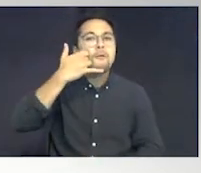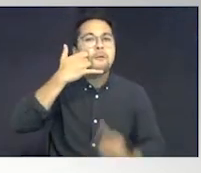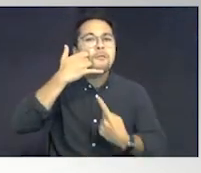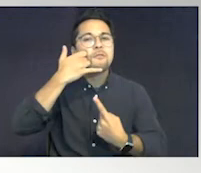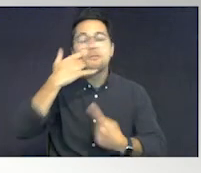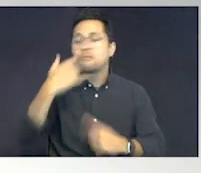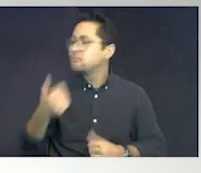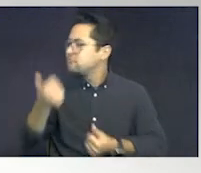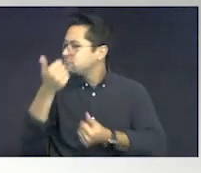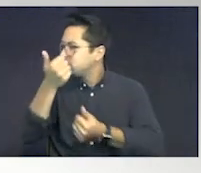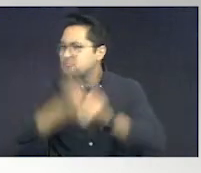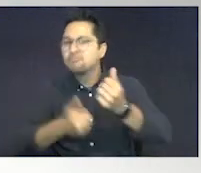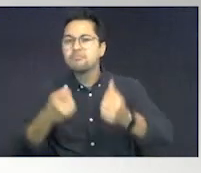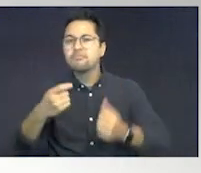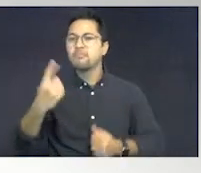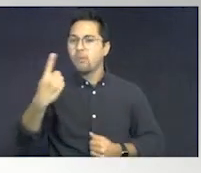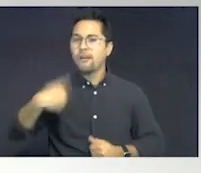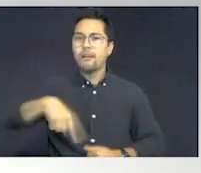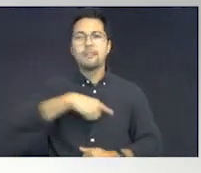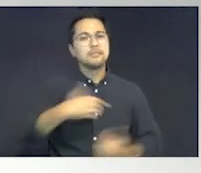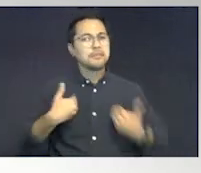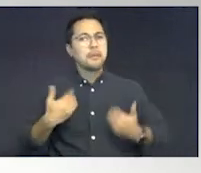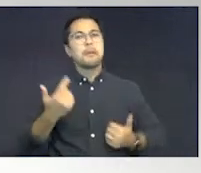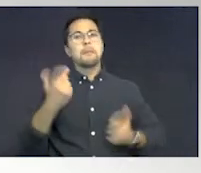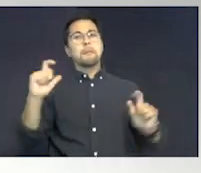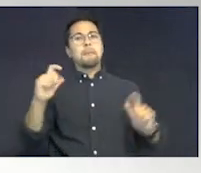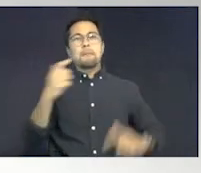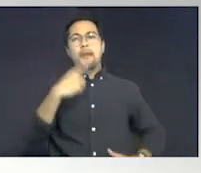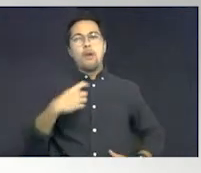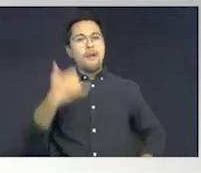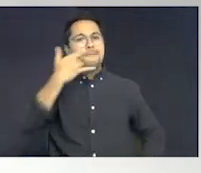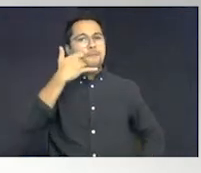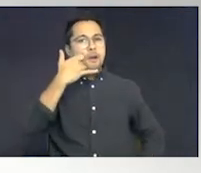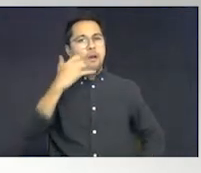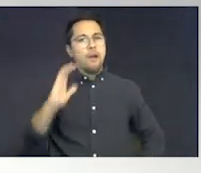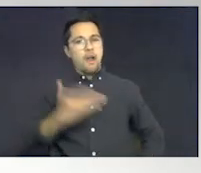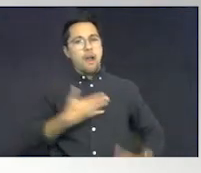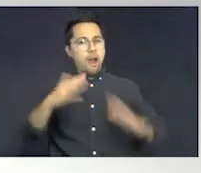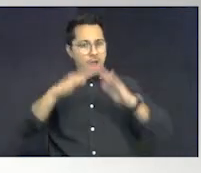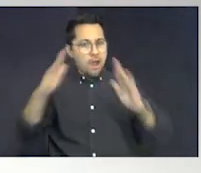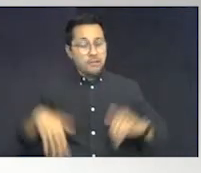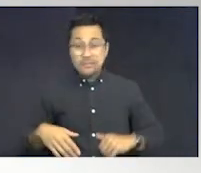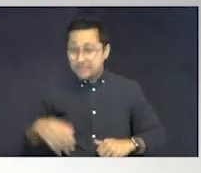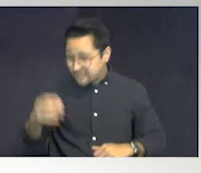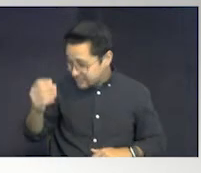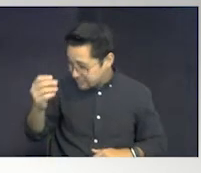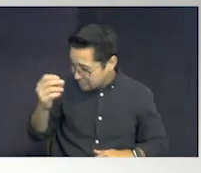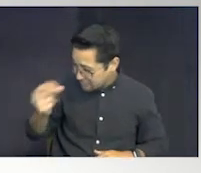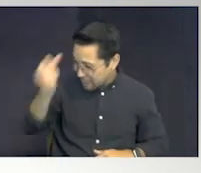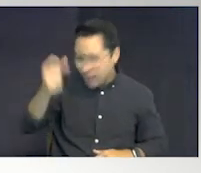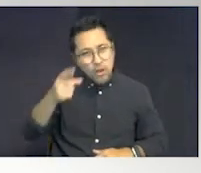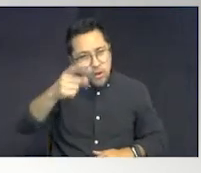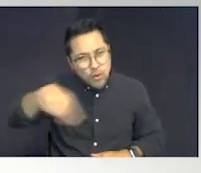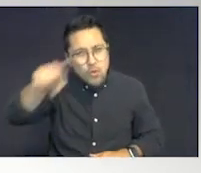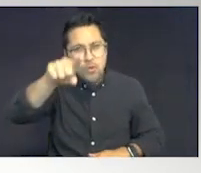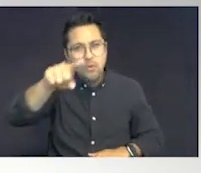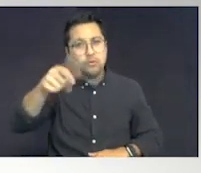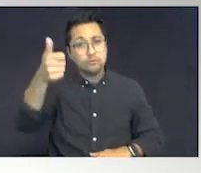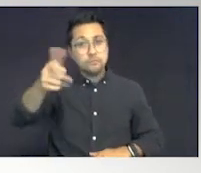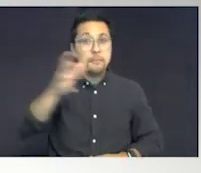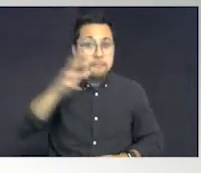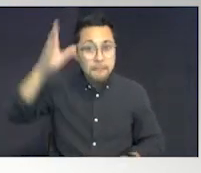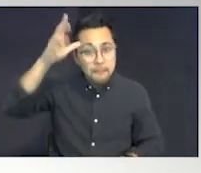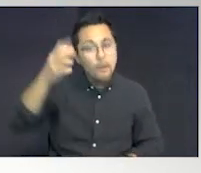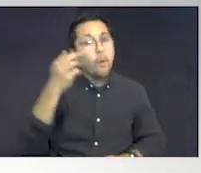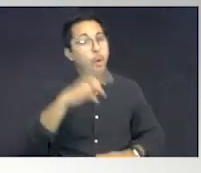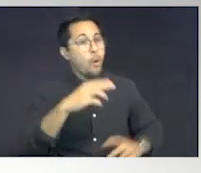Every single one of us has a big red phone in our house. The minute you, as a parent or a